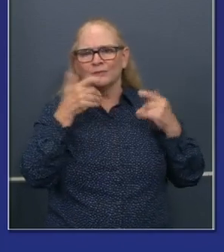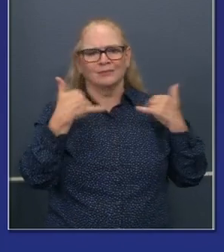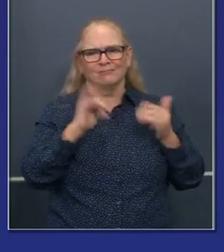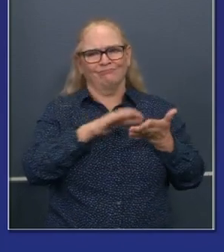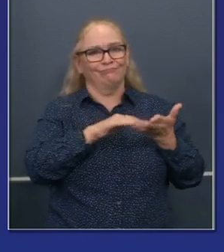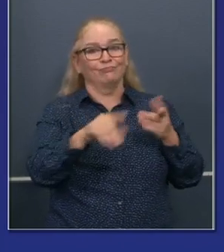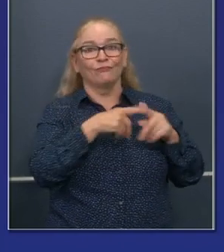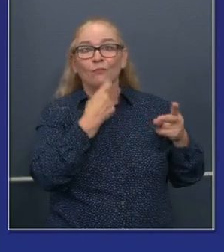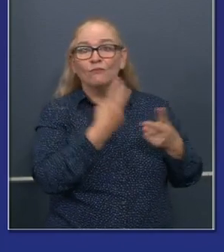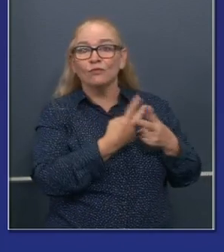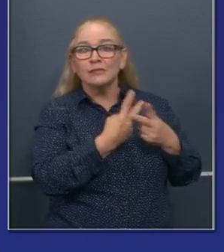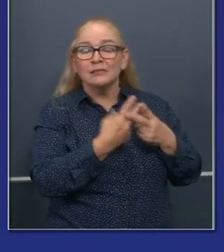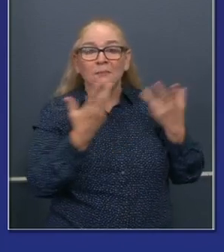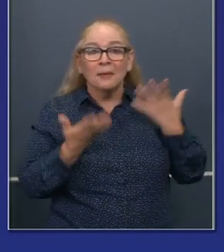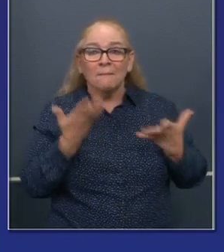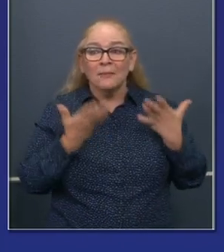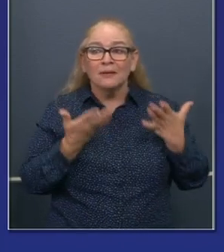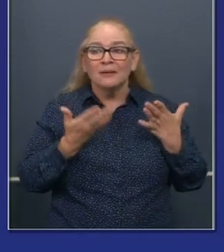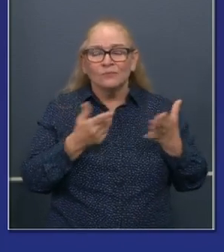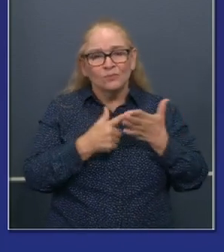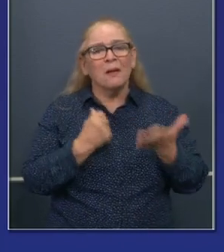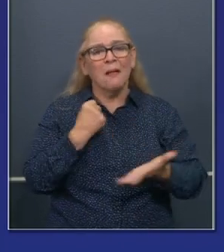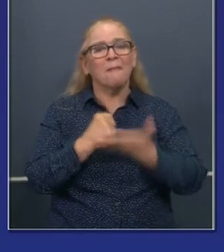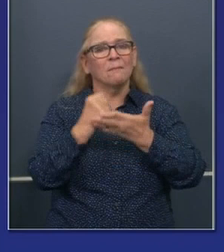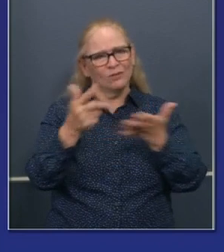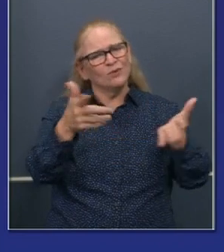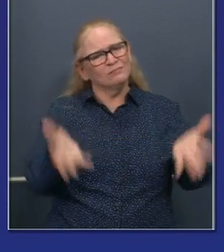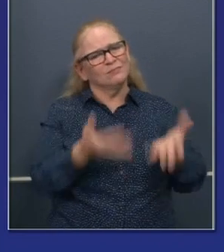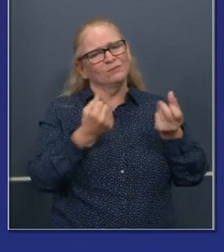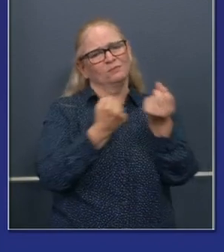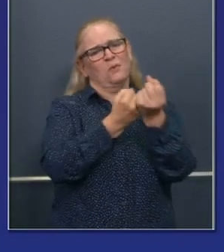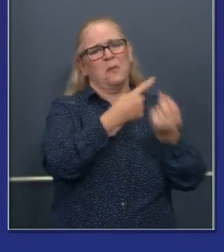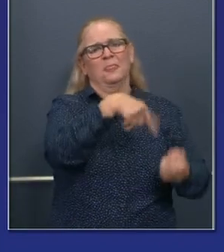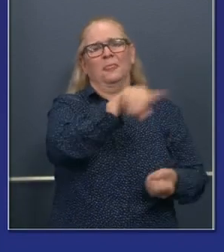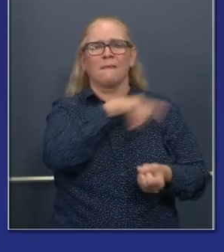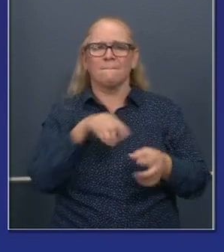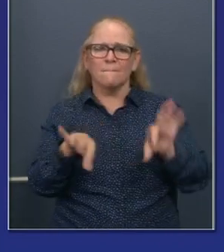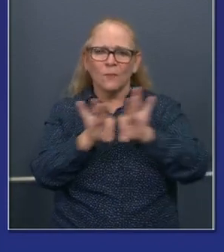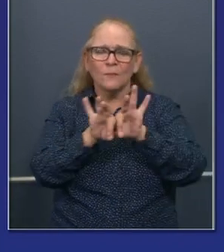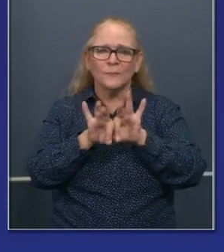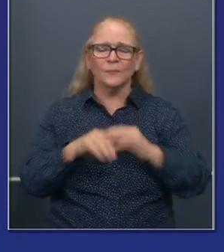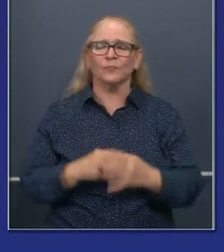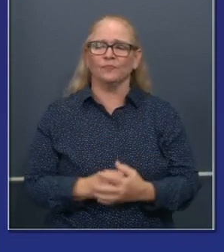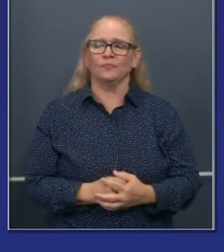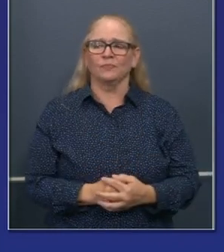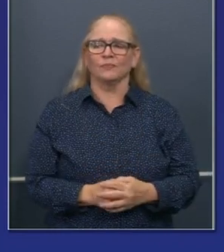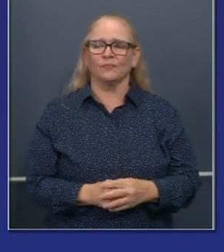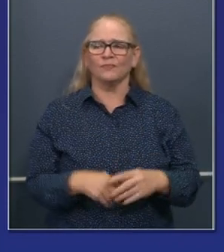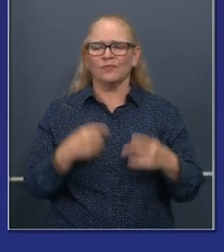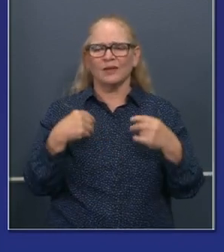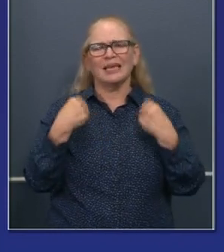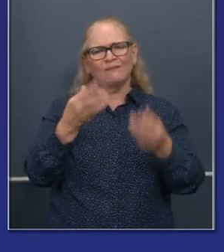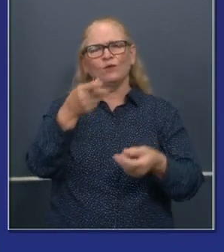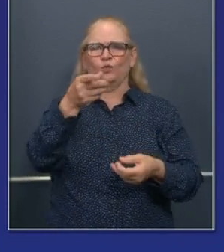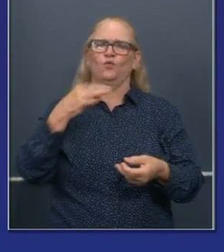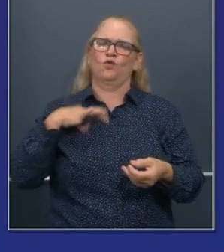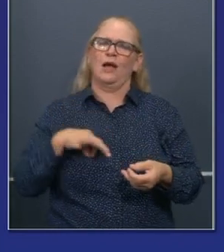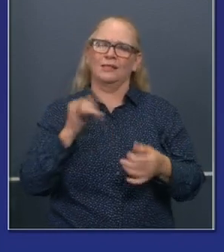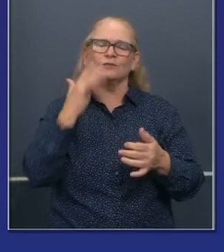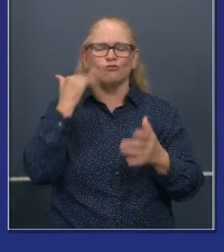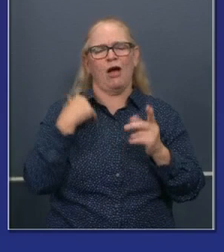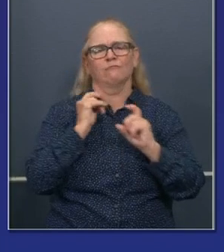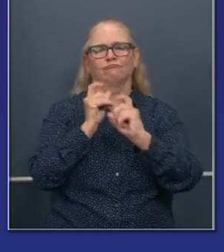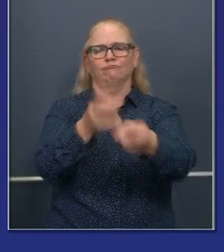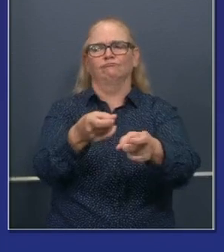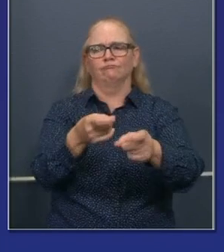programs in this place, we want to do more and do better to advance a more comprehensive hiring credit, particularly on sectors of our economy that have been